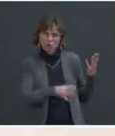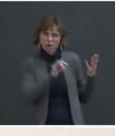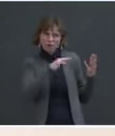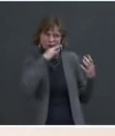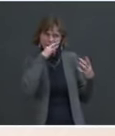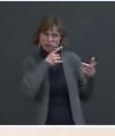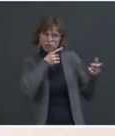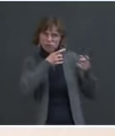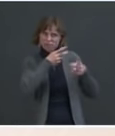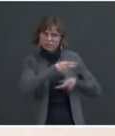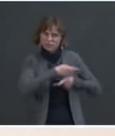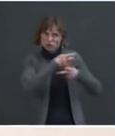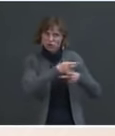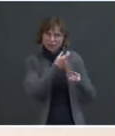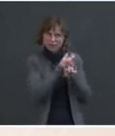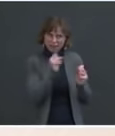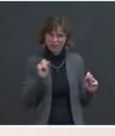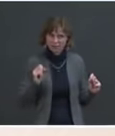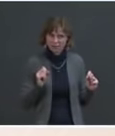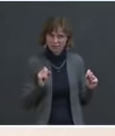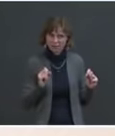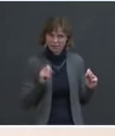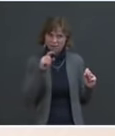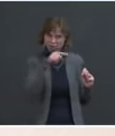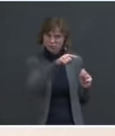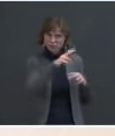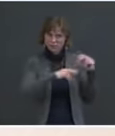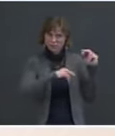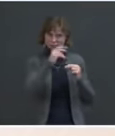with safety and care in these facilities. Okay, go ahead.